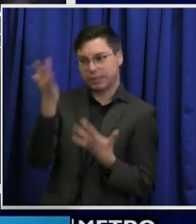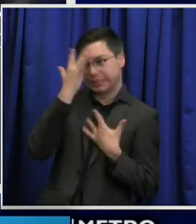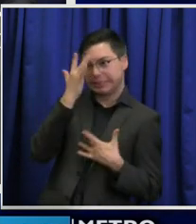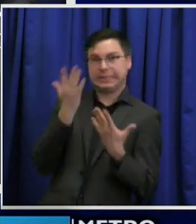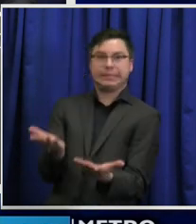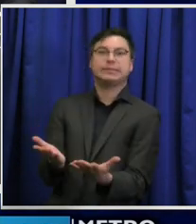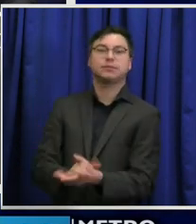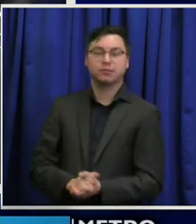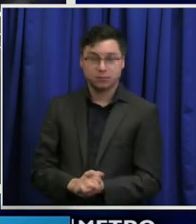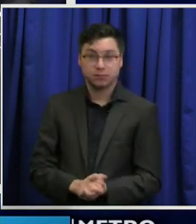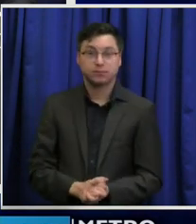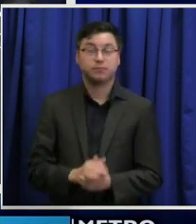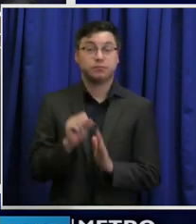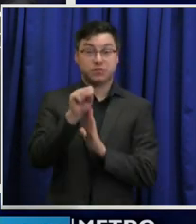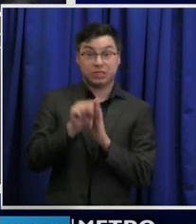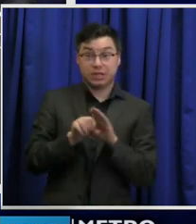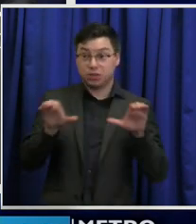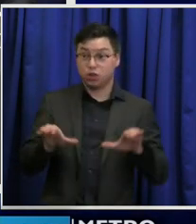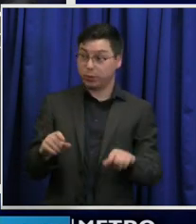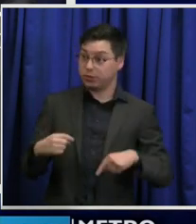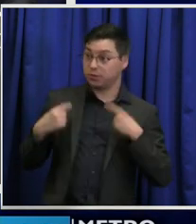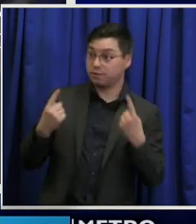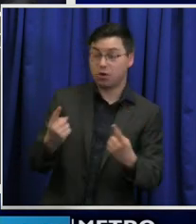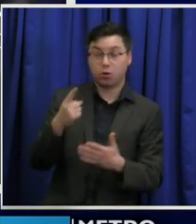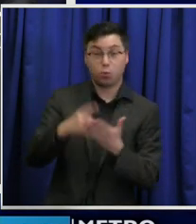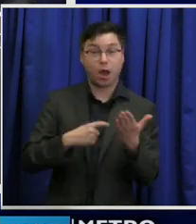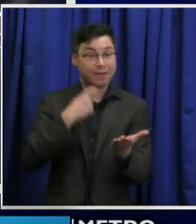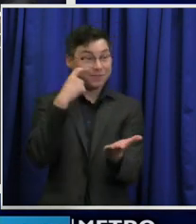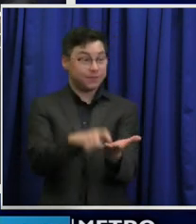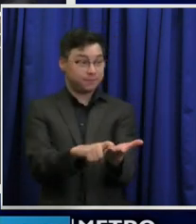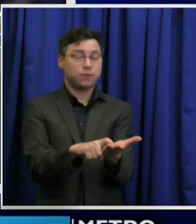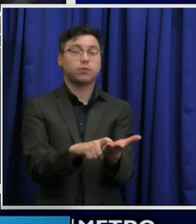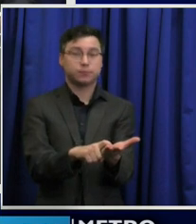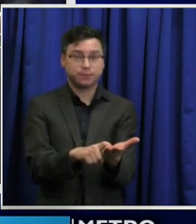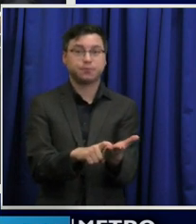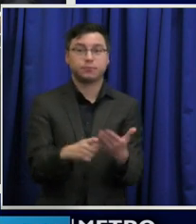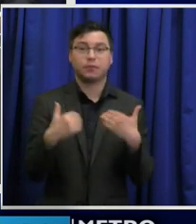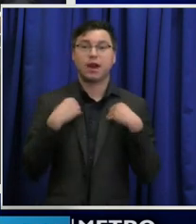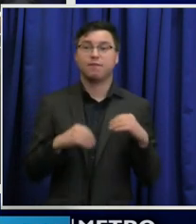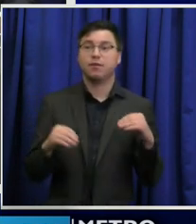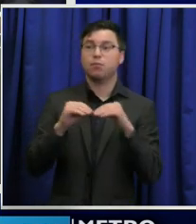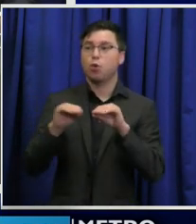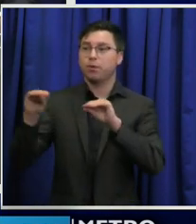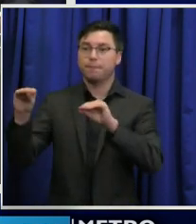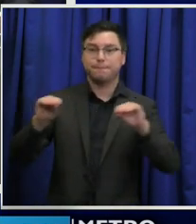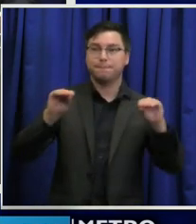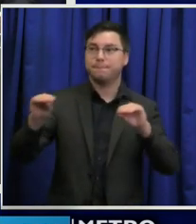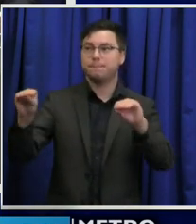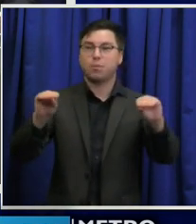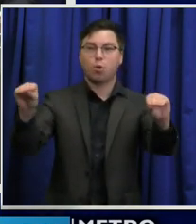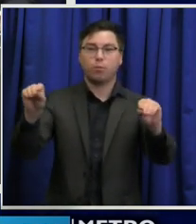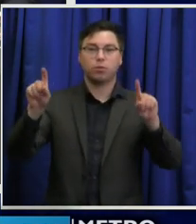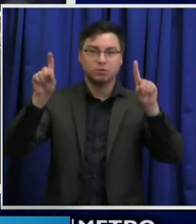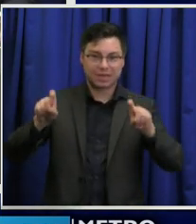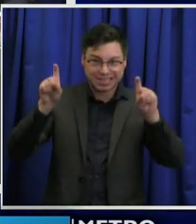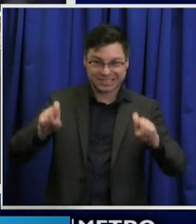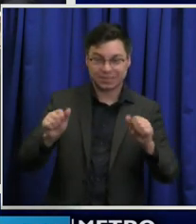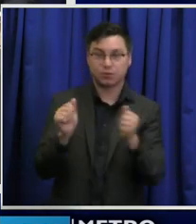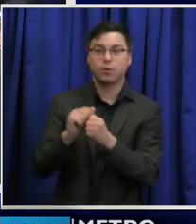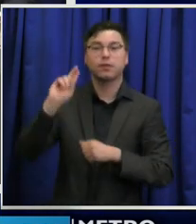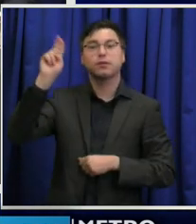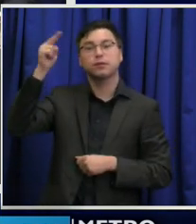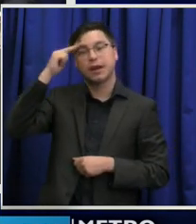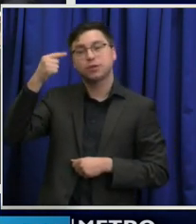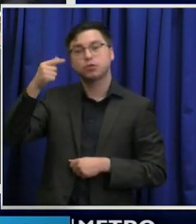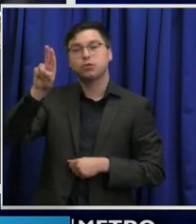What the state is doing from what I've seen, they're increasing further mobile testing with the National Guard, which I think is, is good.